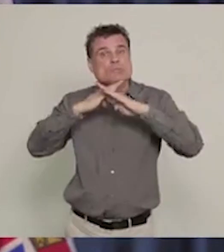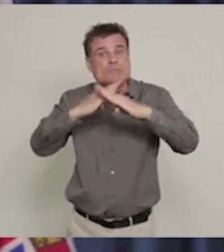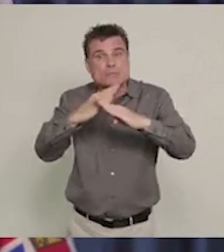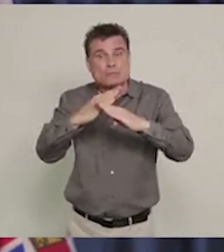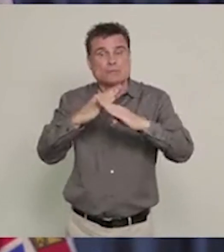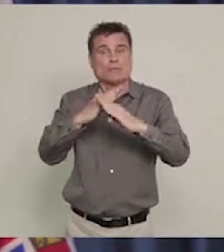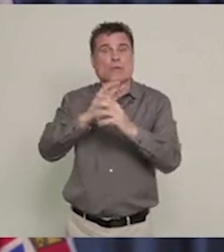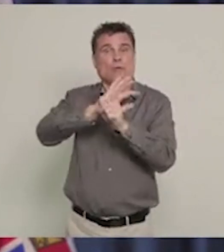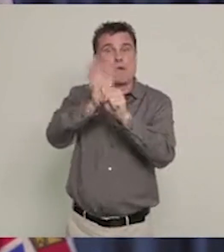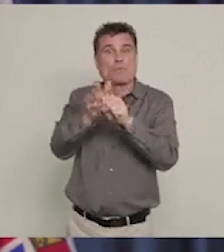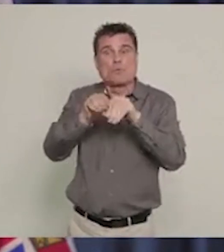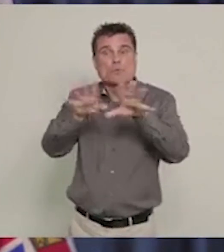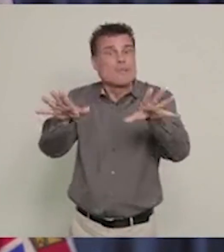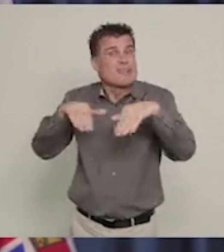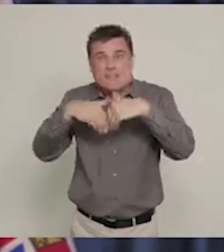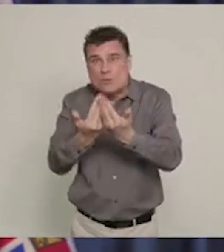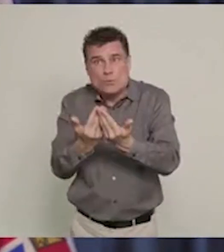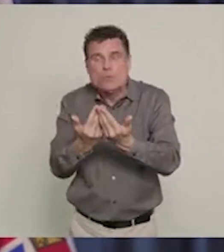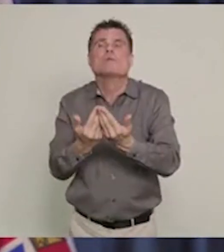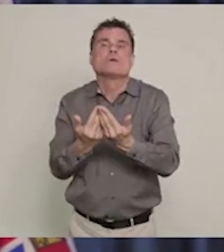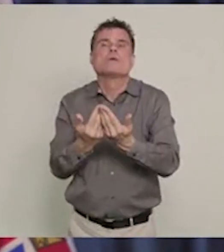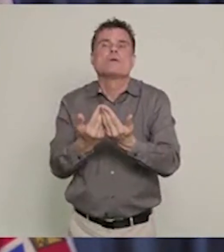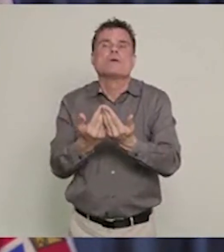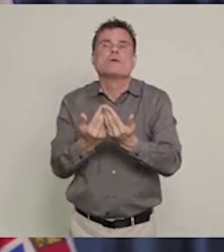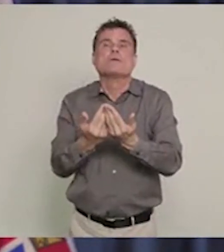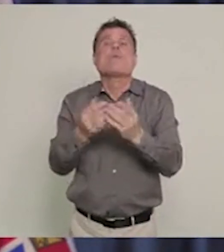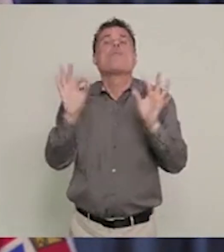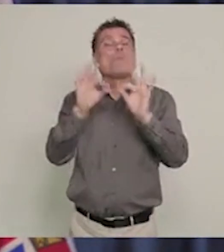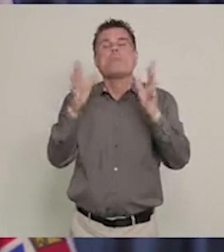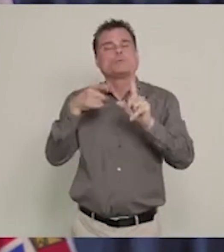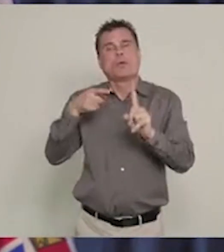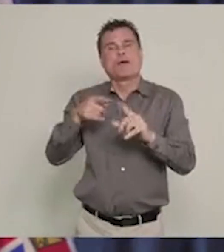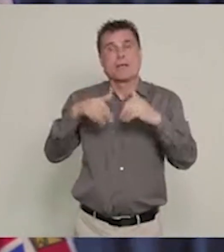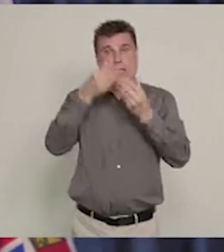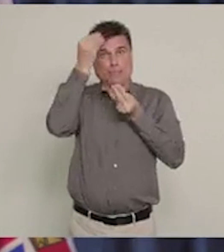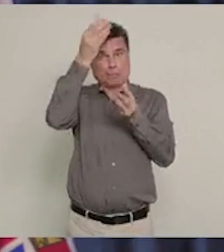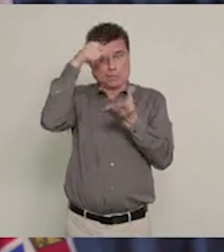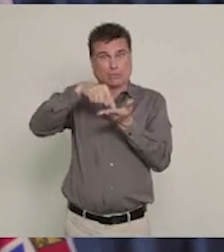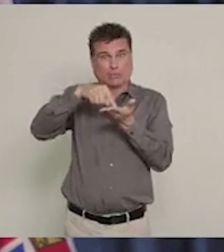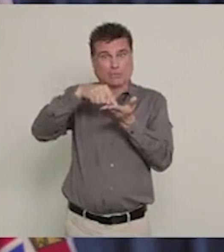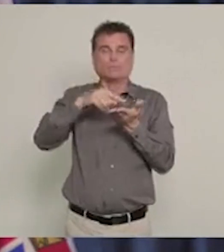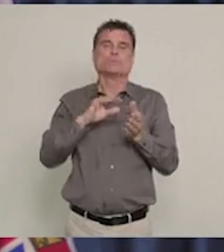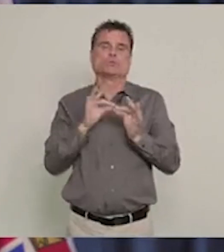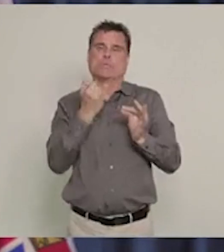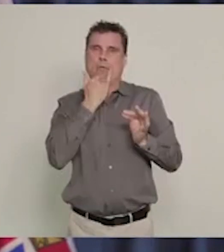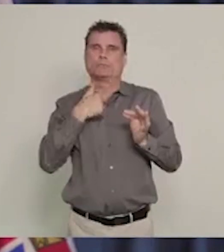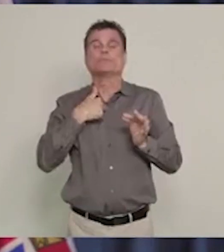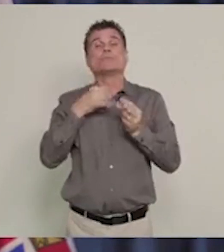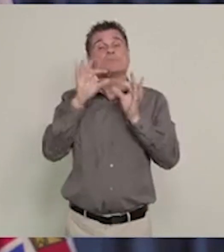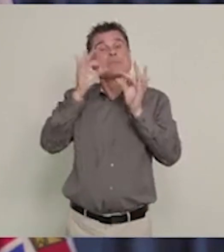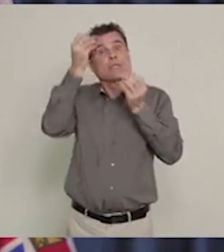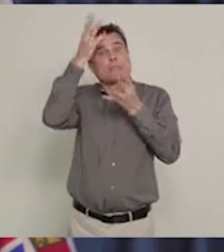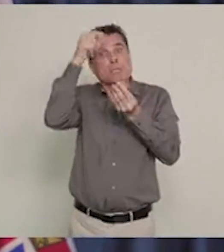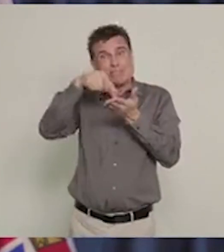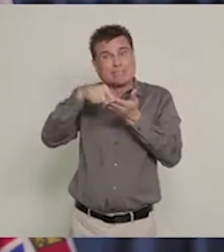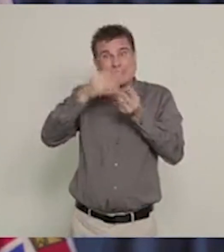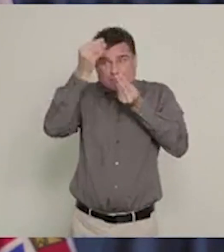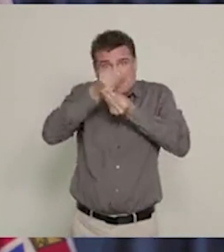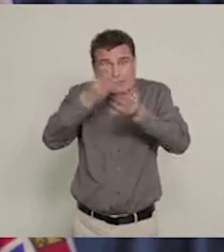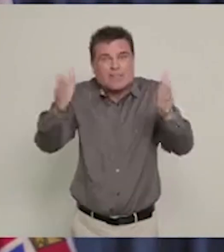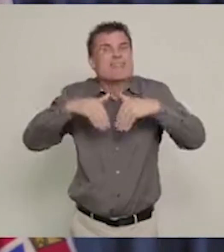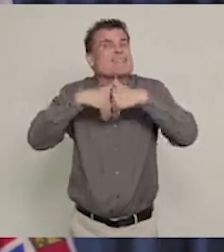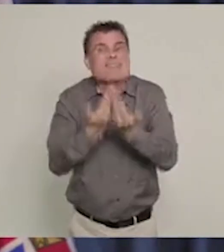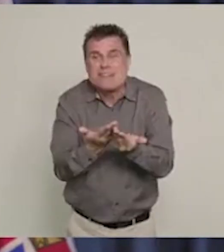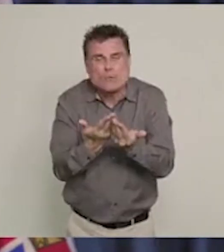out, based on the work that we have been doing, again, it is a cross-government approach. We have been all hands on deck. We have got the finance